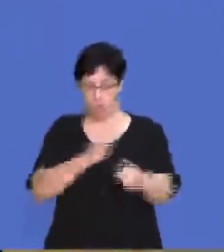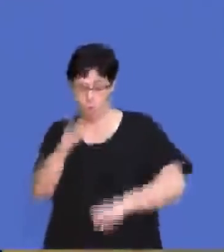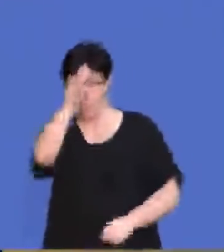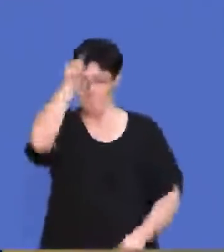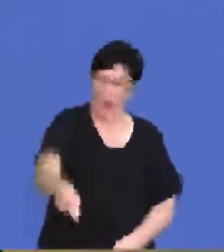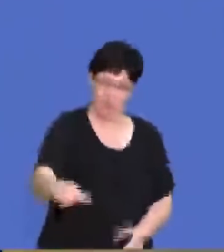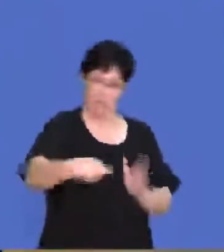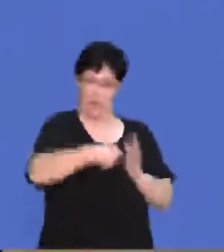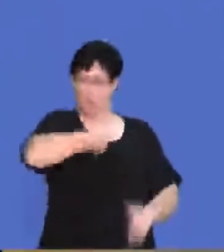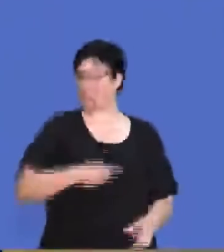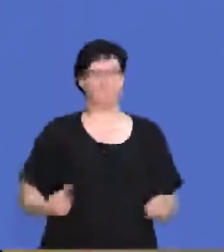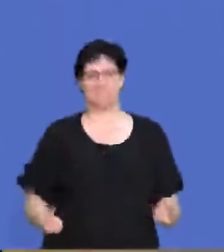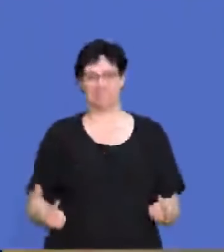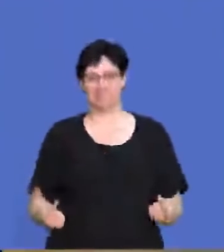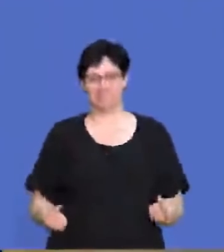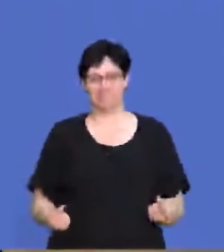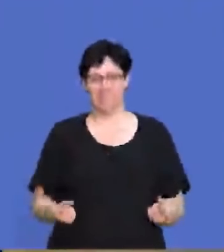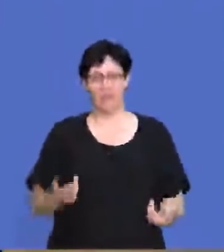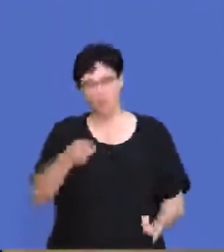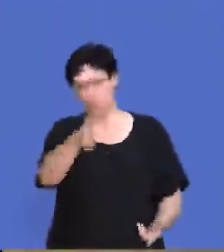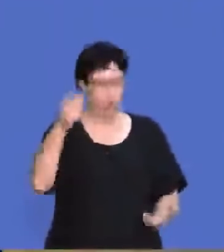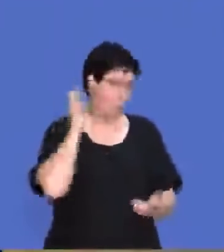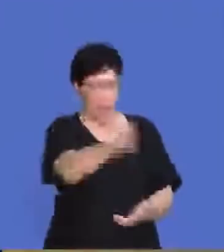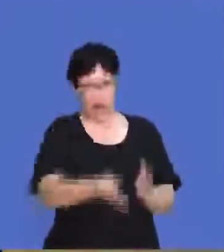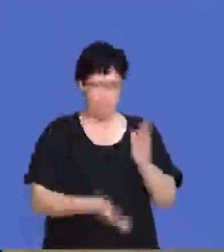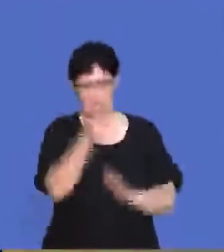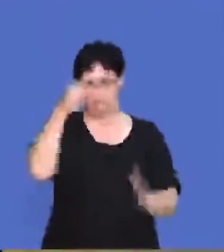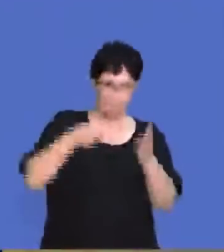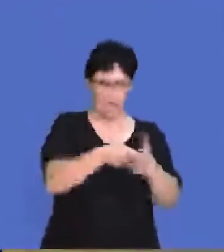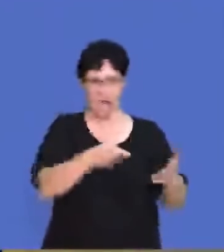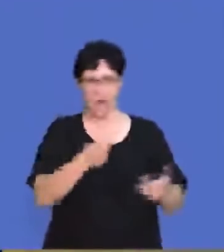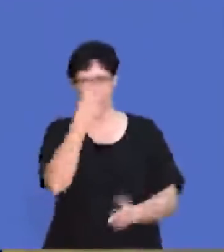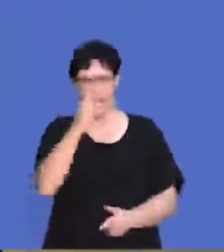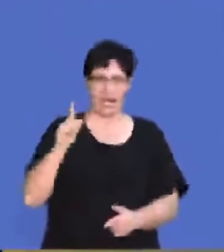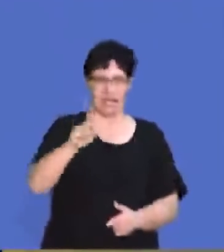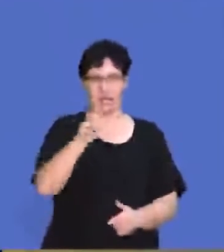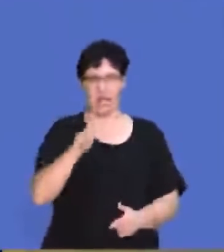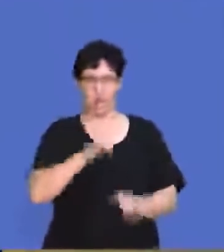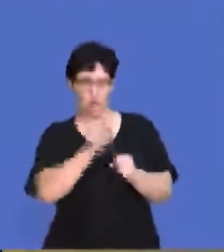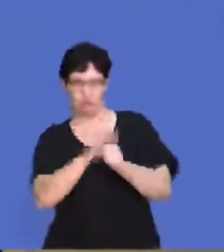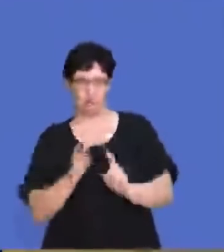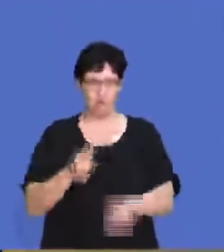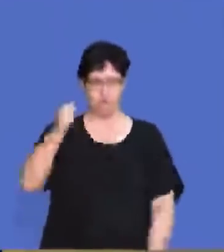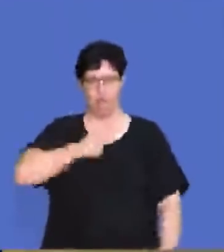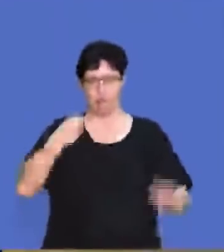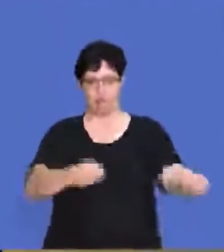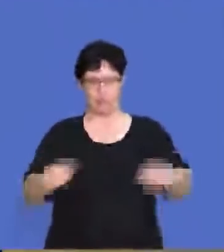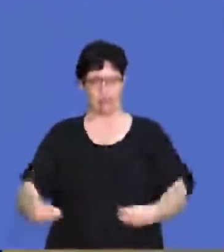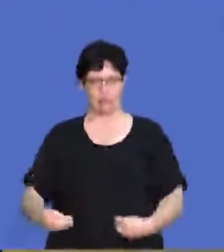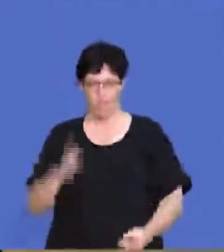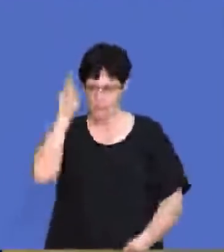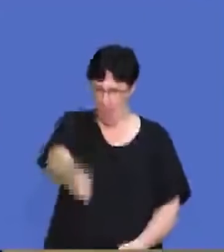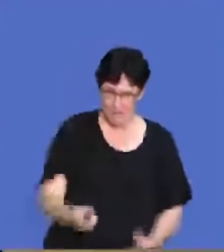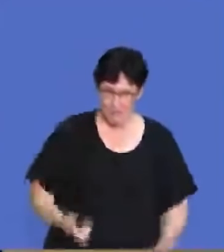full control over their consumers. They can't say, right, today you will go and buy a one liter cold drink from our company.